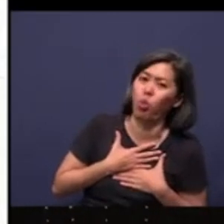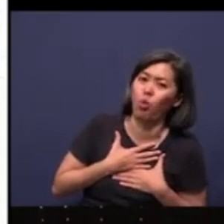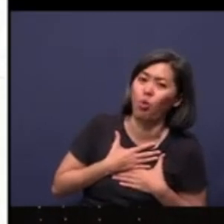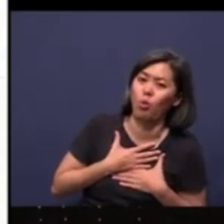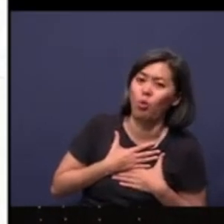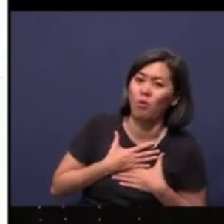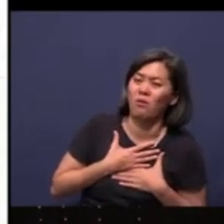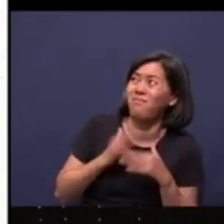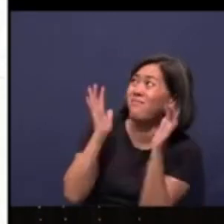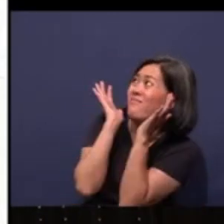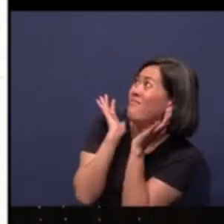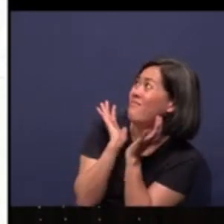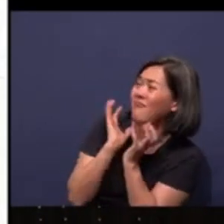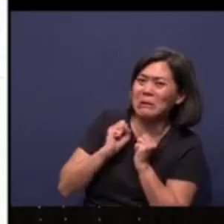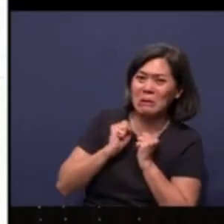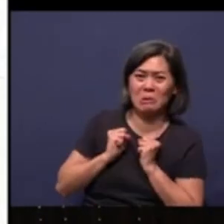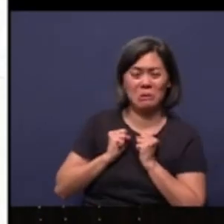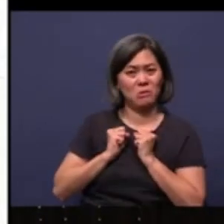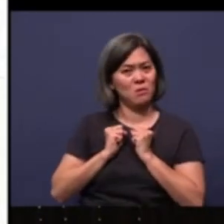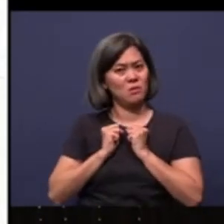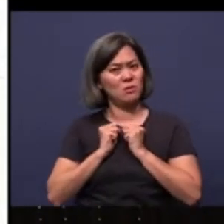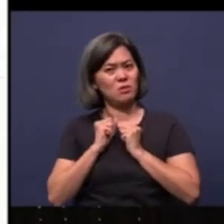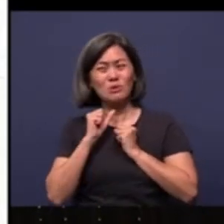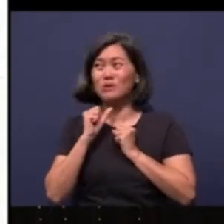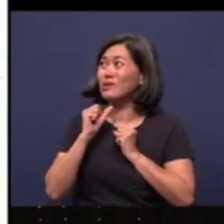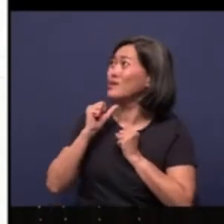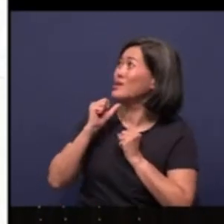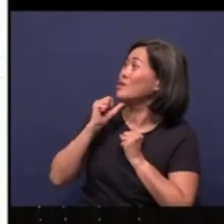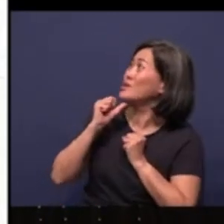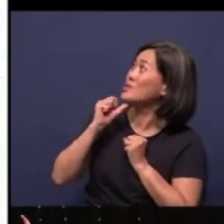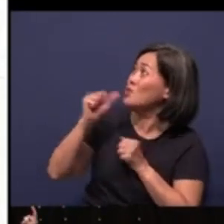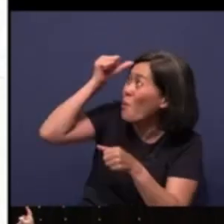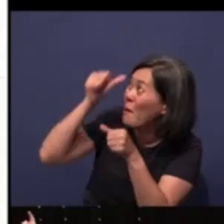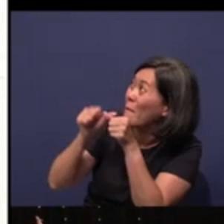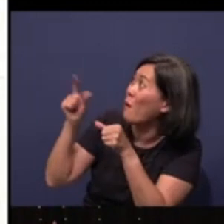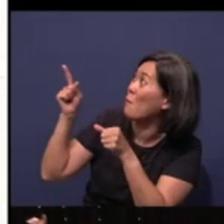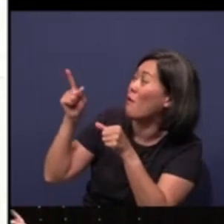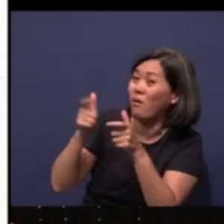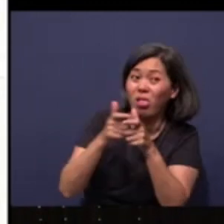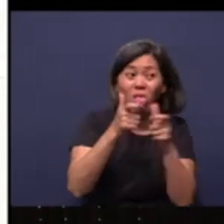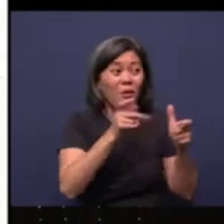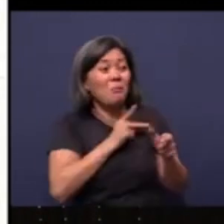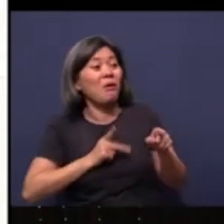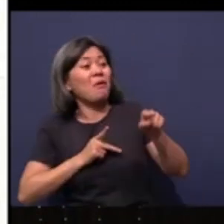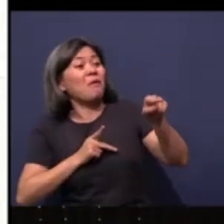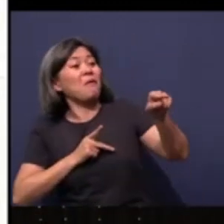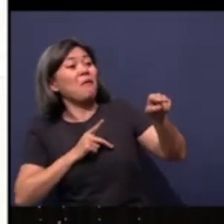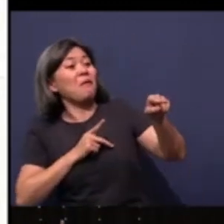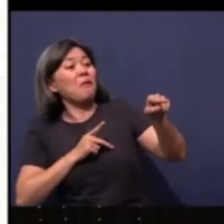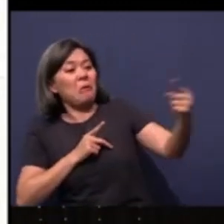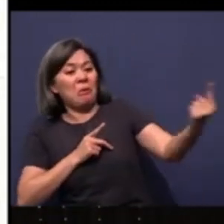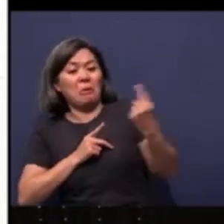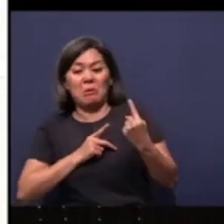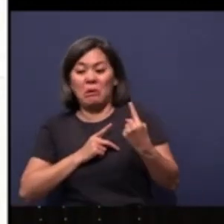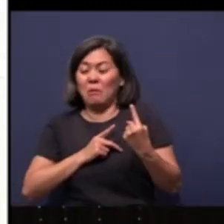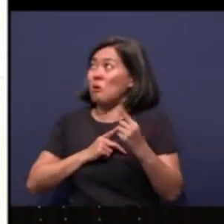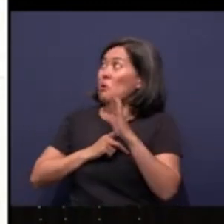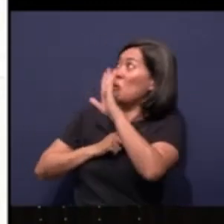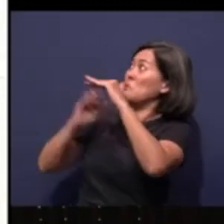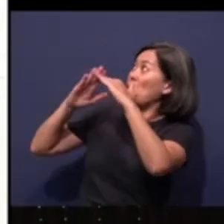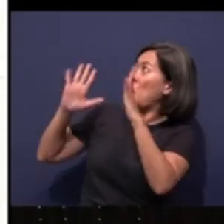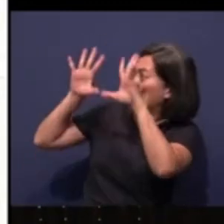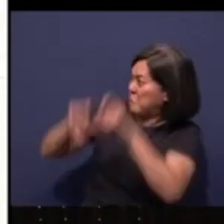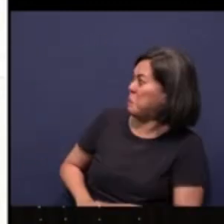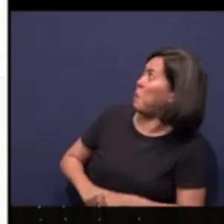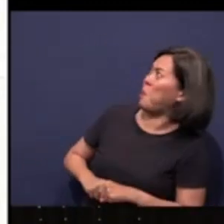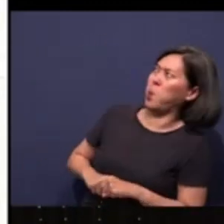I'm terrified. I mean, don't you remember the big king from that far away land? He came and he tore down your house.